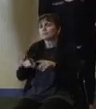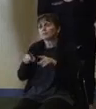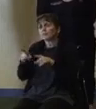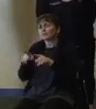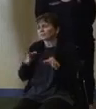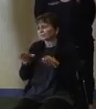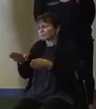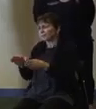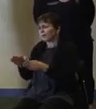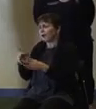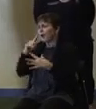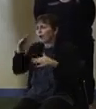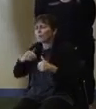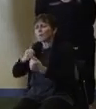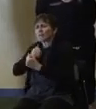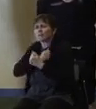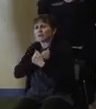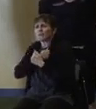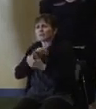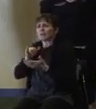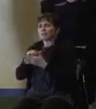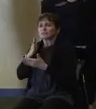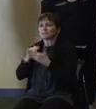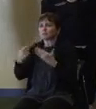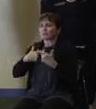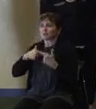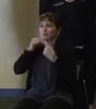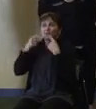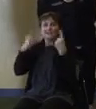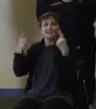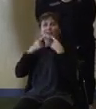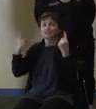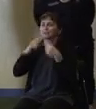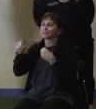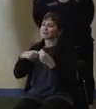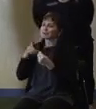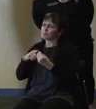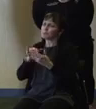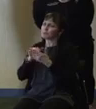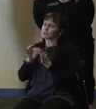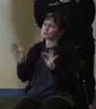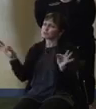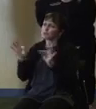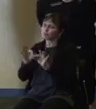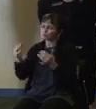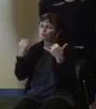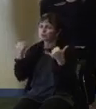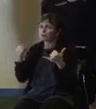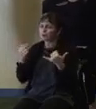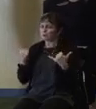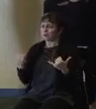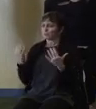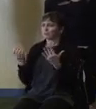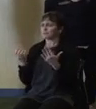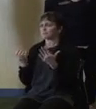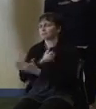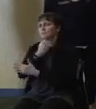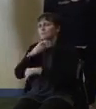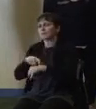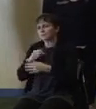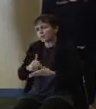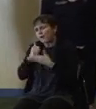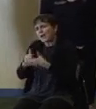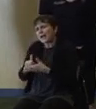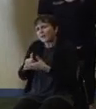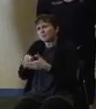love, and that's the part that Homeland Security directors don't often say, but it's important now. So this is the time to help your neighbors, go shovel their